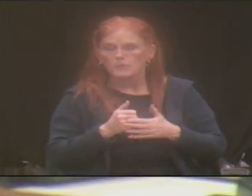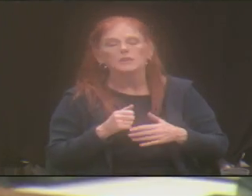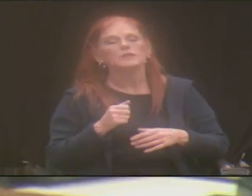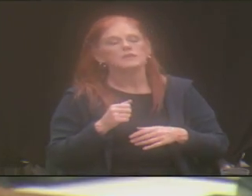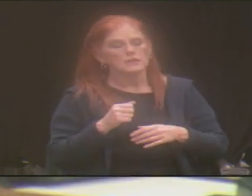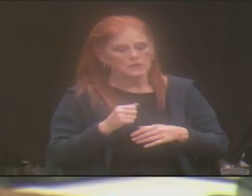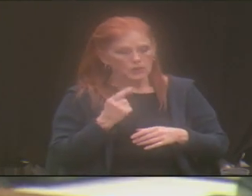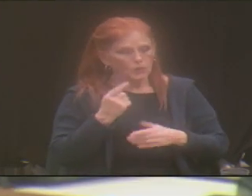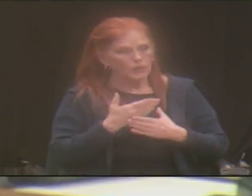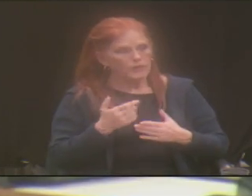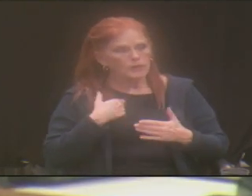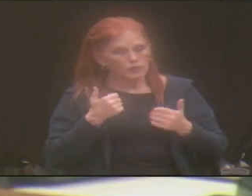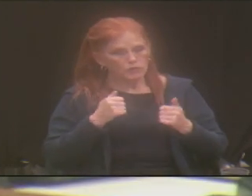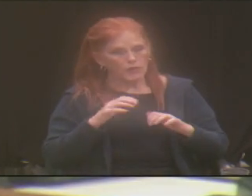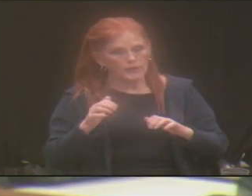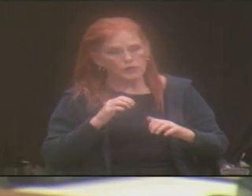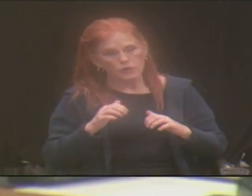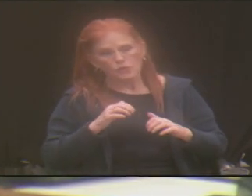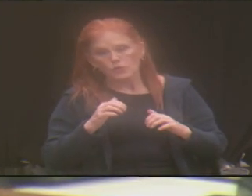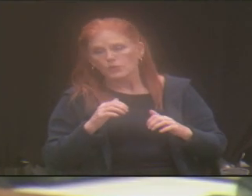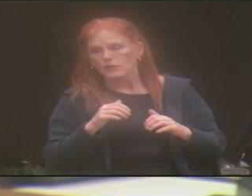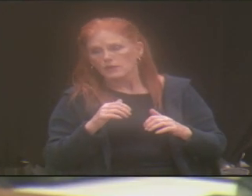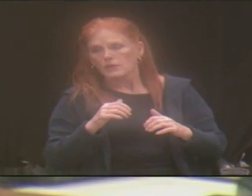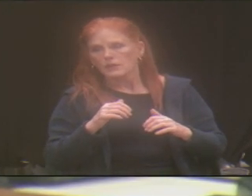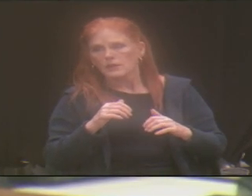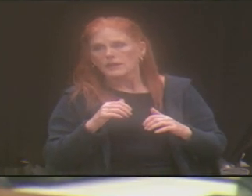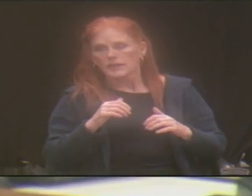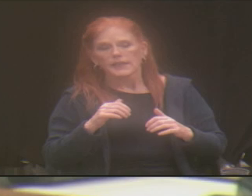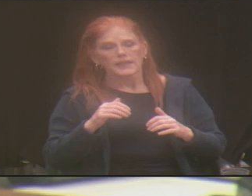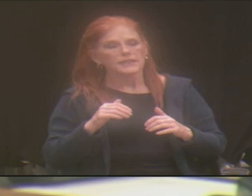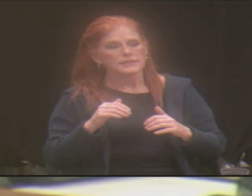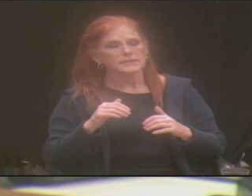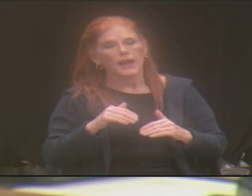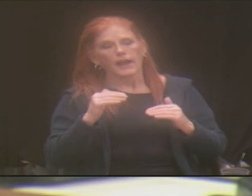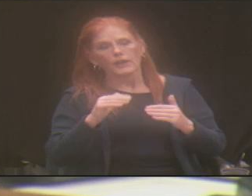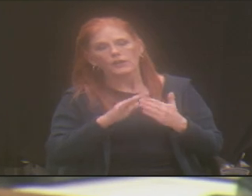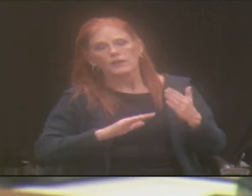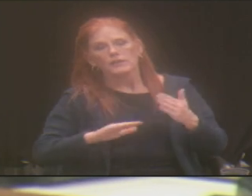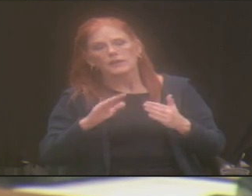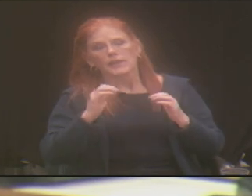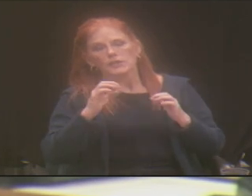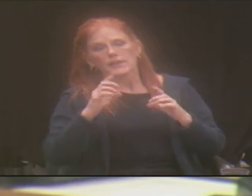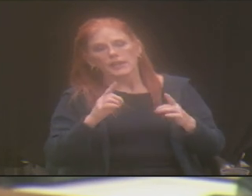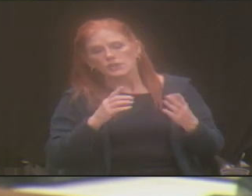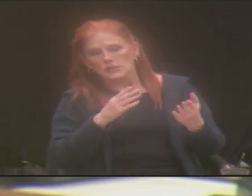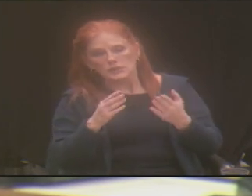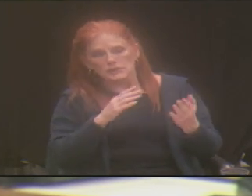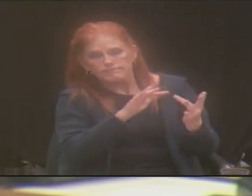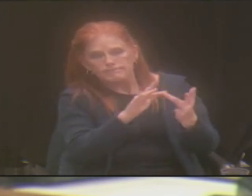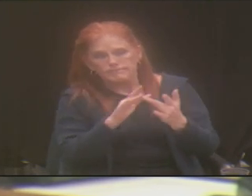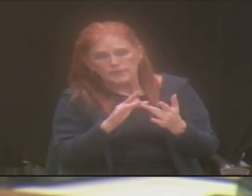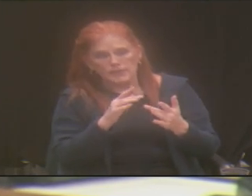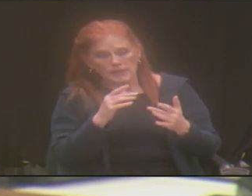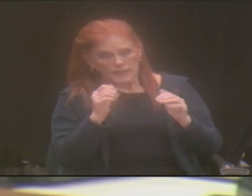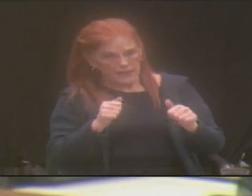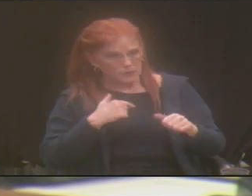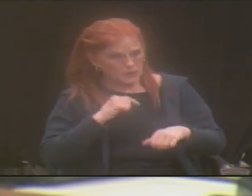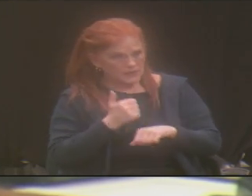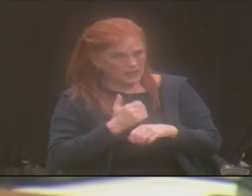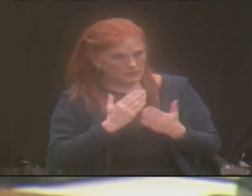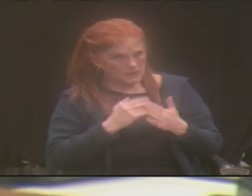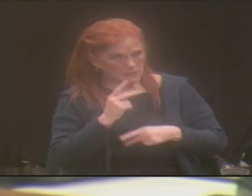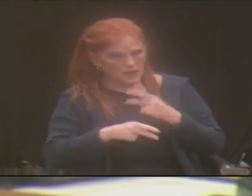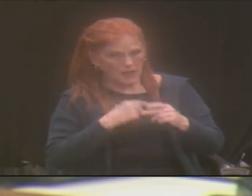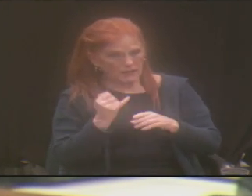to do is reach out to higher forms of education to say, what could we do to look at building an internship? Right.